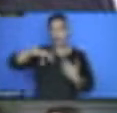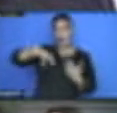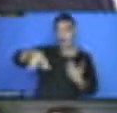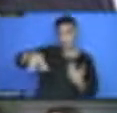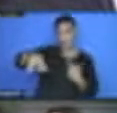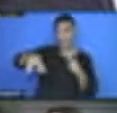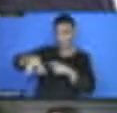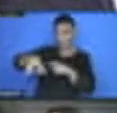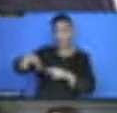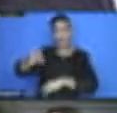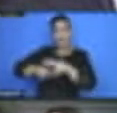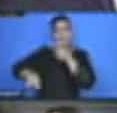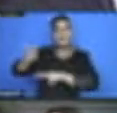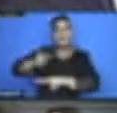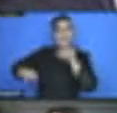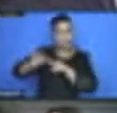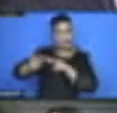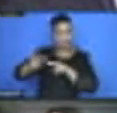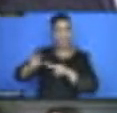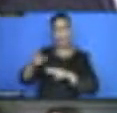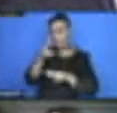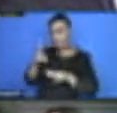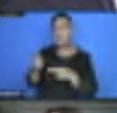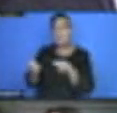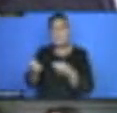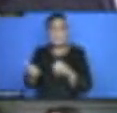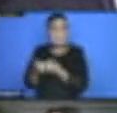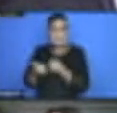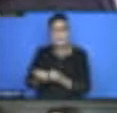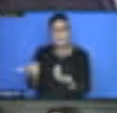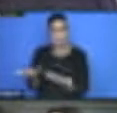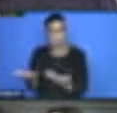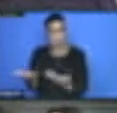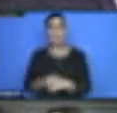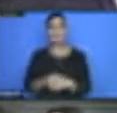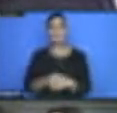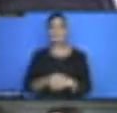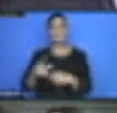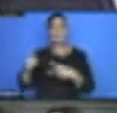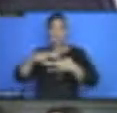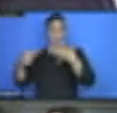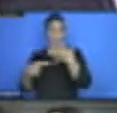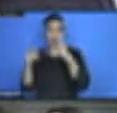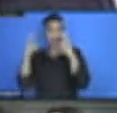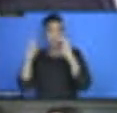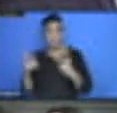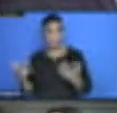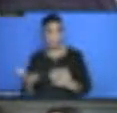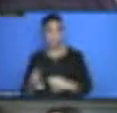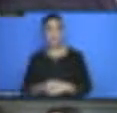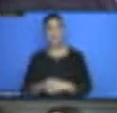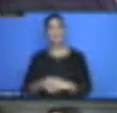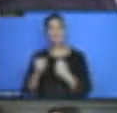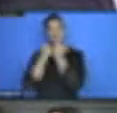identified the governance challenges based on four thematic areas. The four thematic areas are your democracy and political governance,